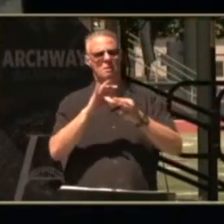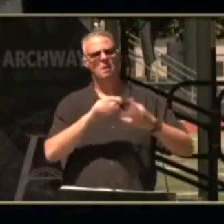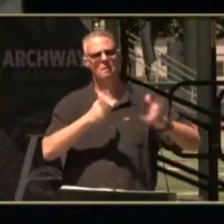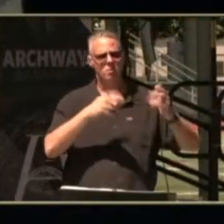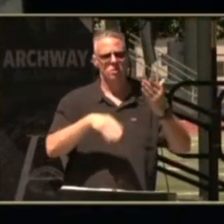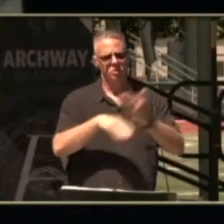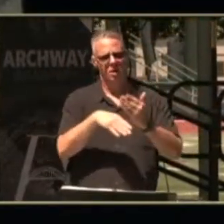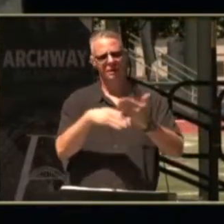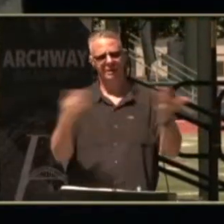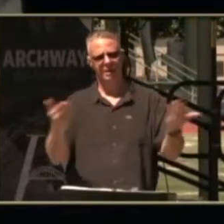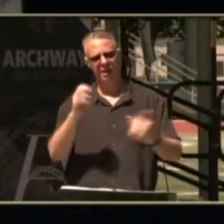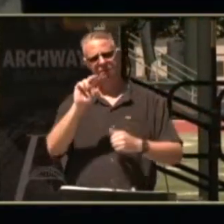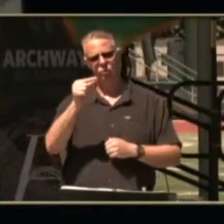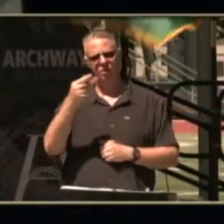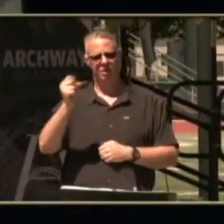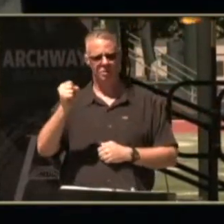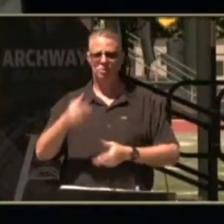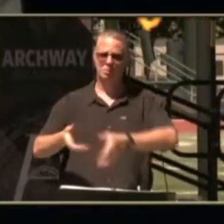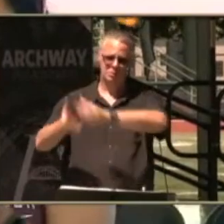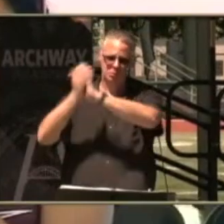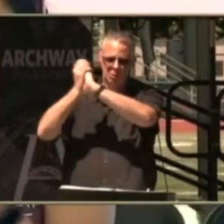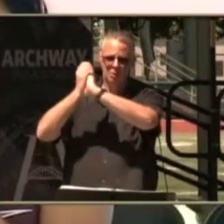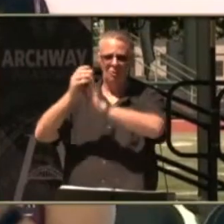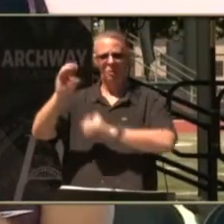evergreen high school congratulations oleg